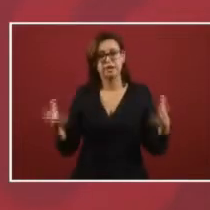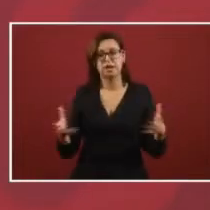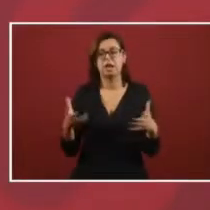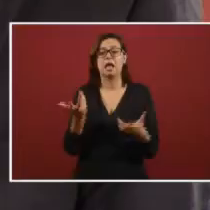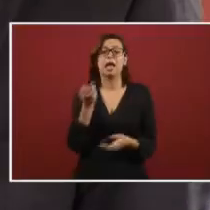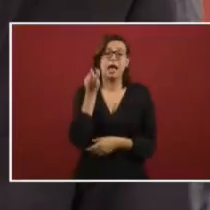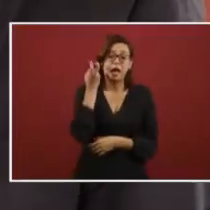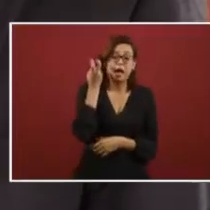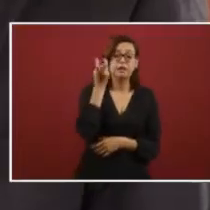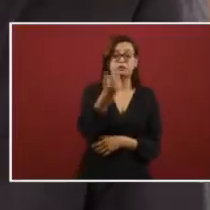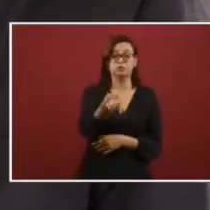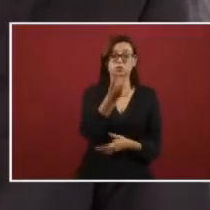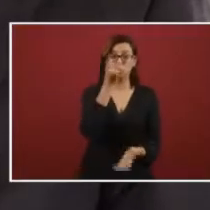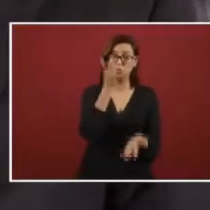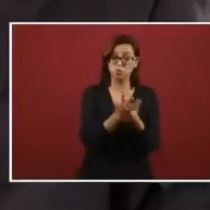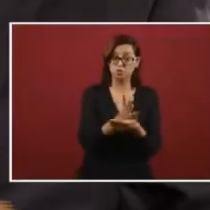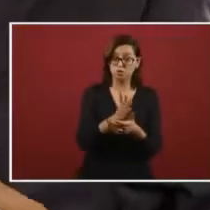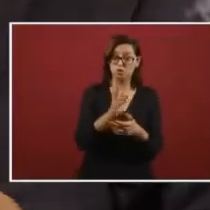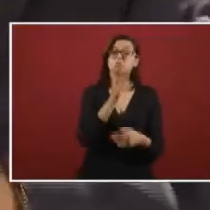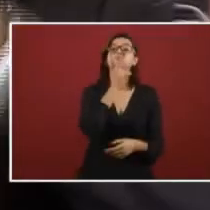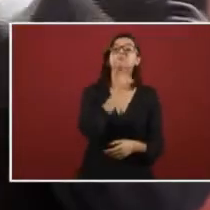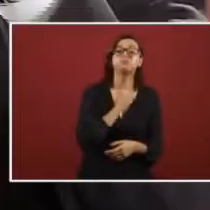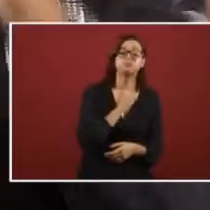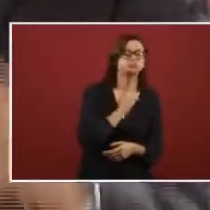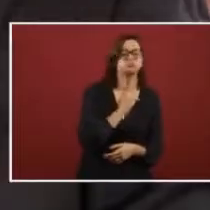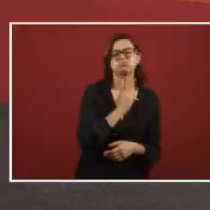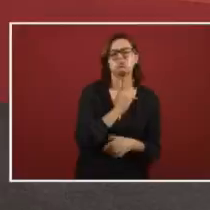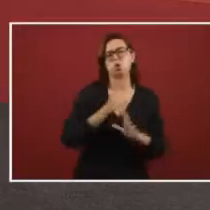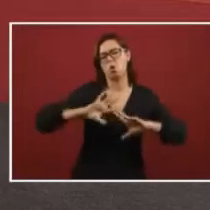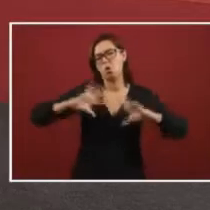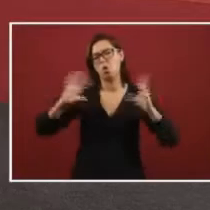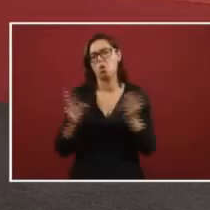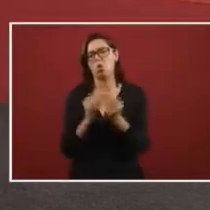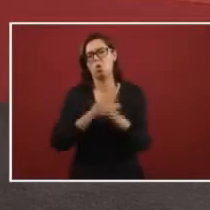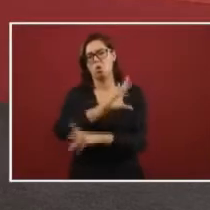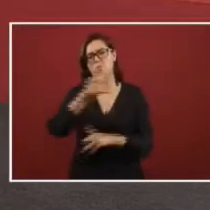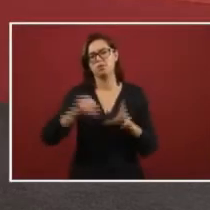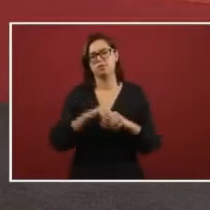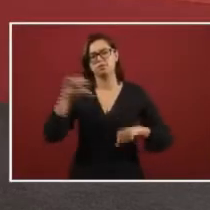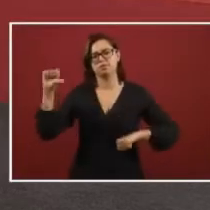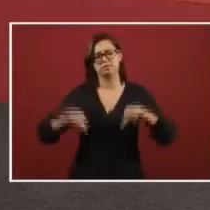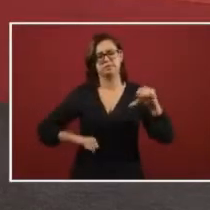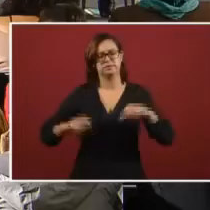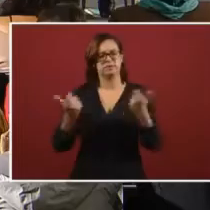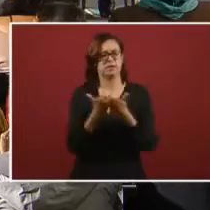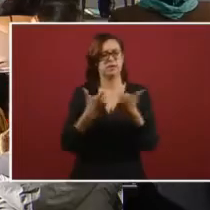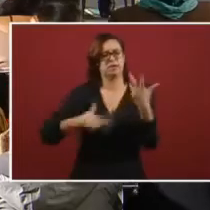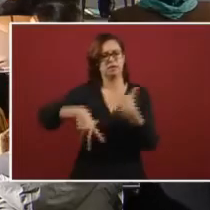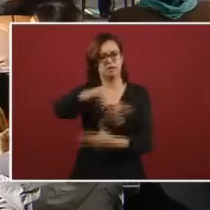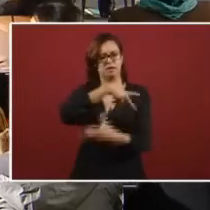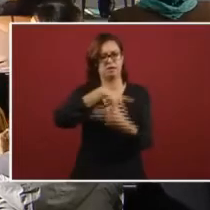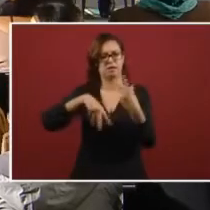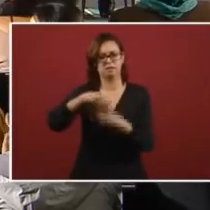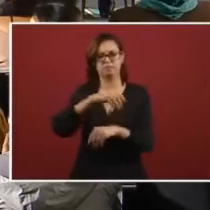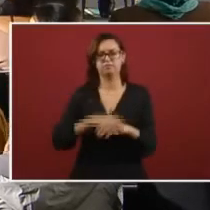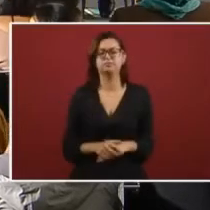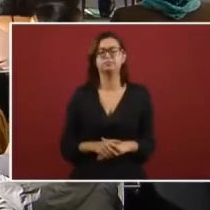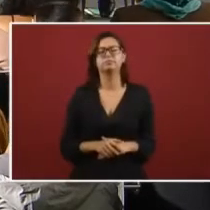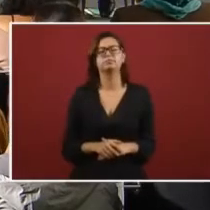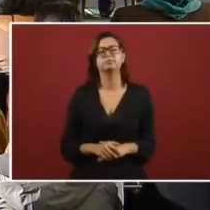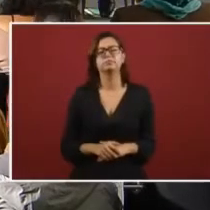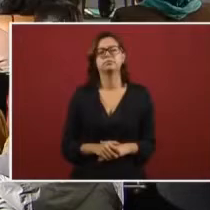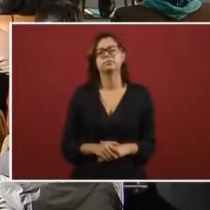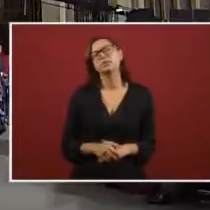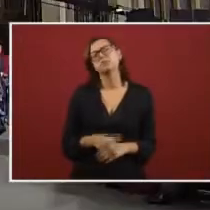in this way we won't depend solely on petroleum but not on all the other things but also on all the other